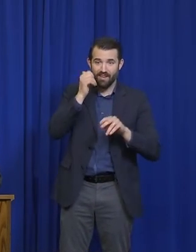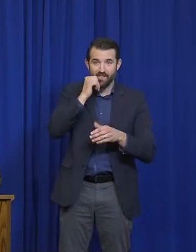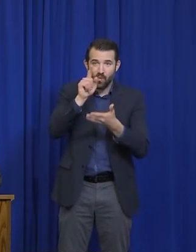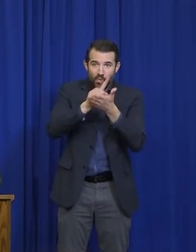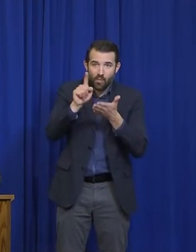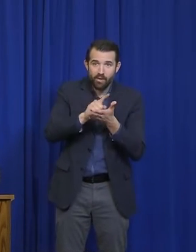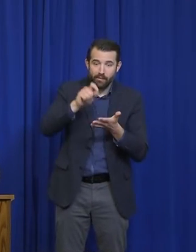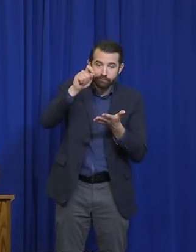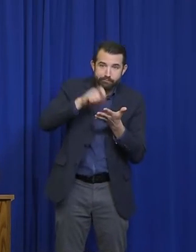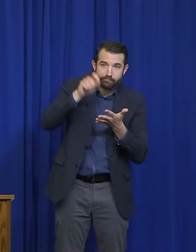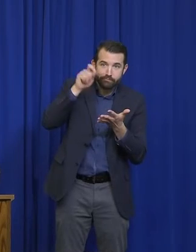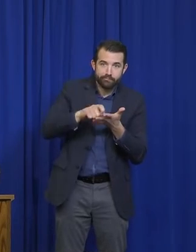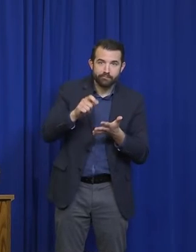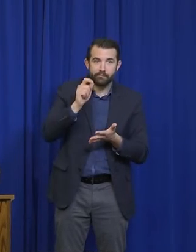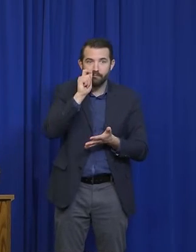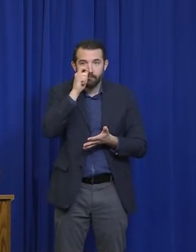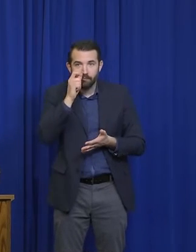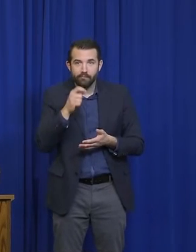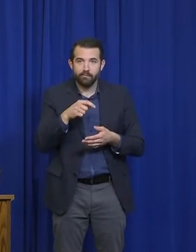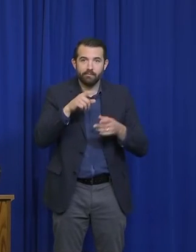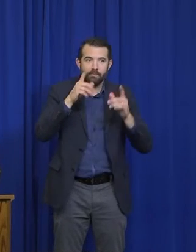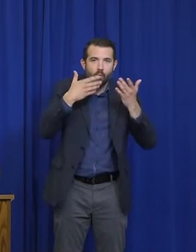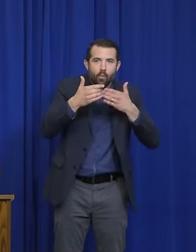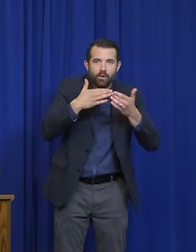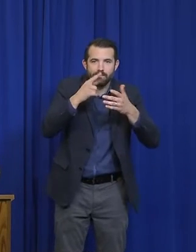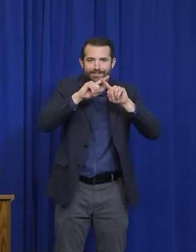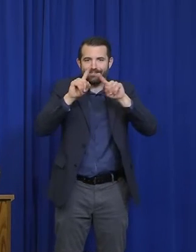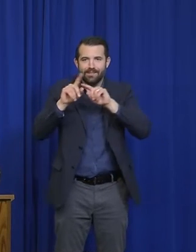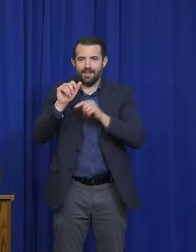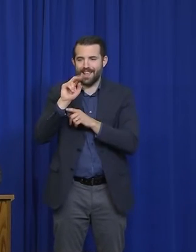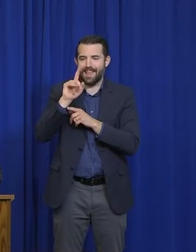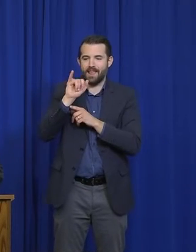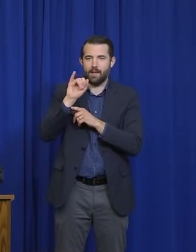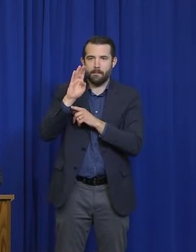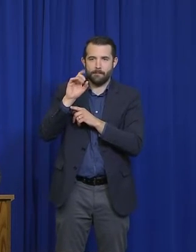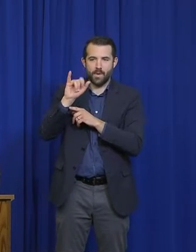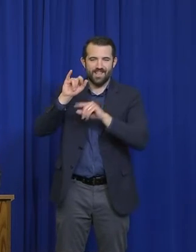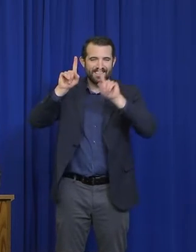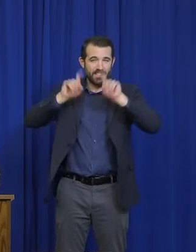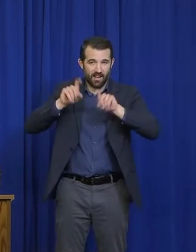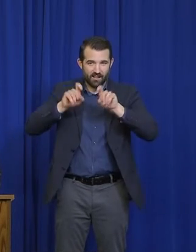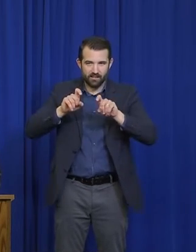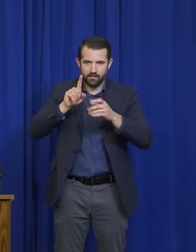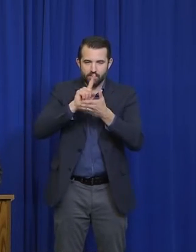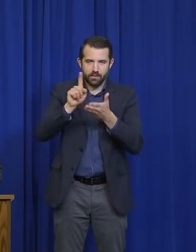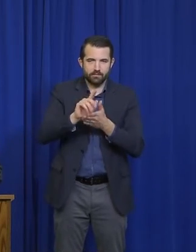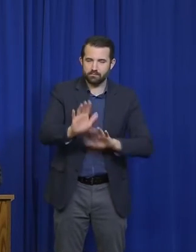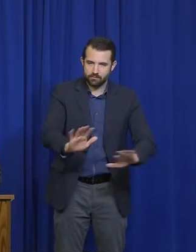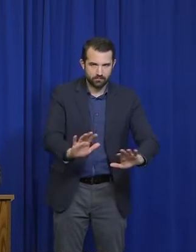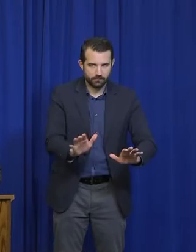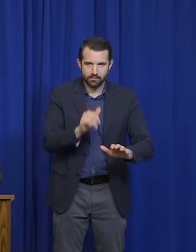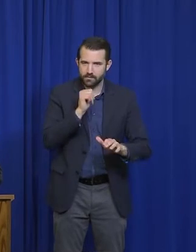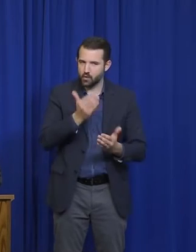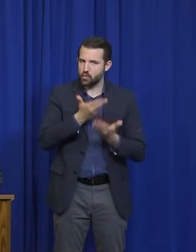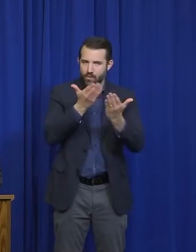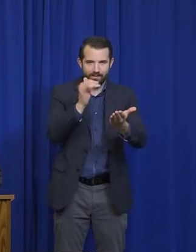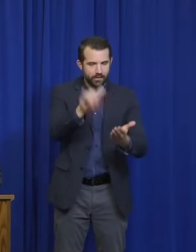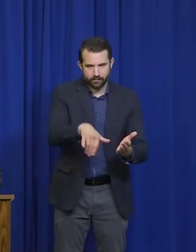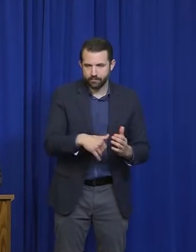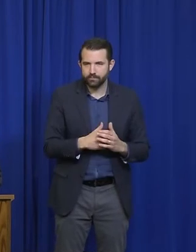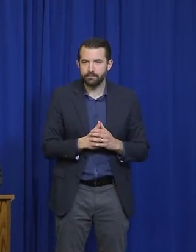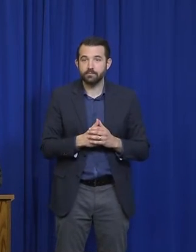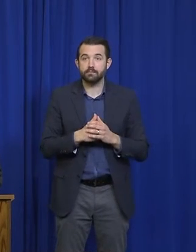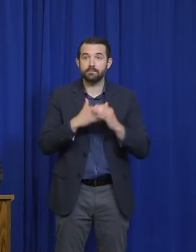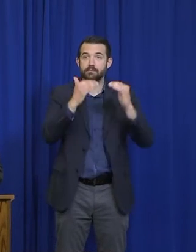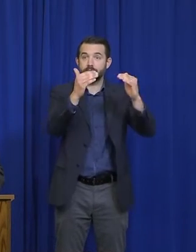or you're a contact of someone with COVID-19, we recommend that you get one of the more traditional tests. Right now, we know how to